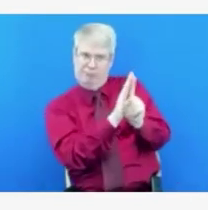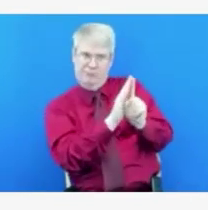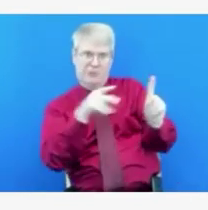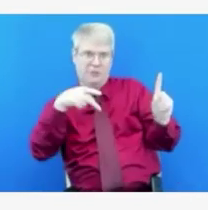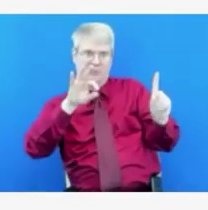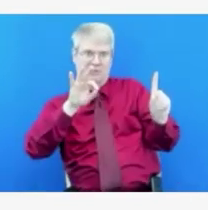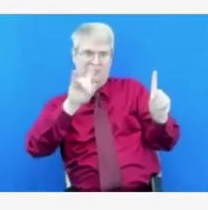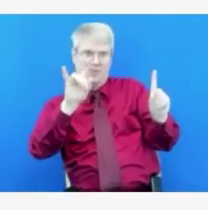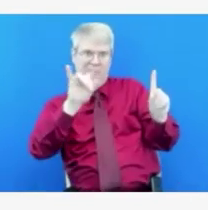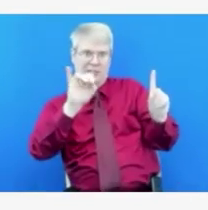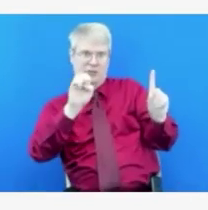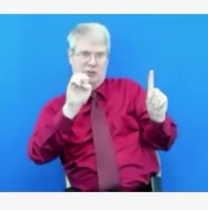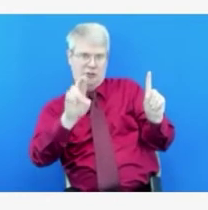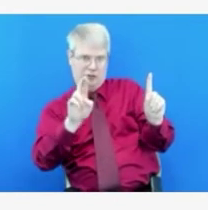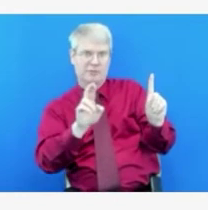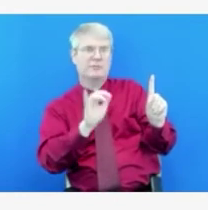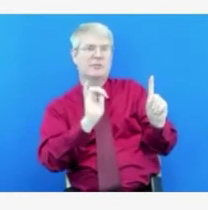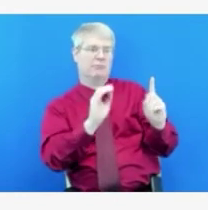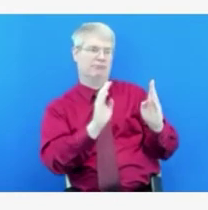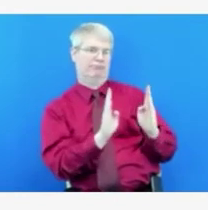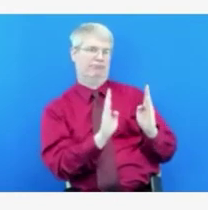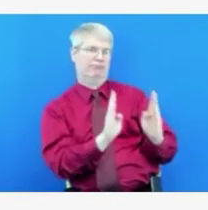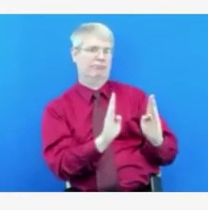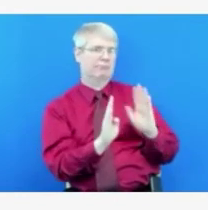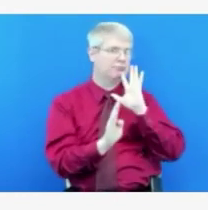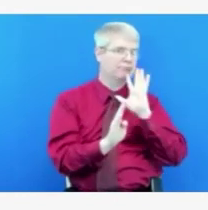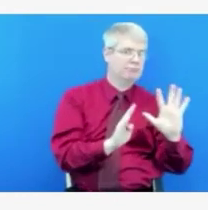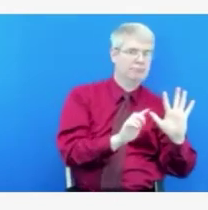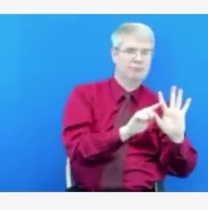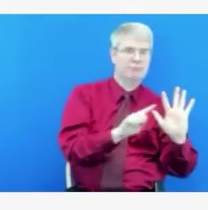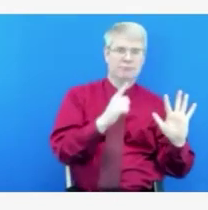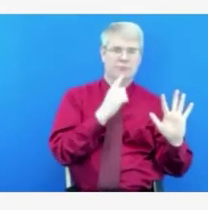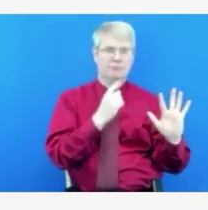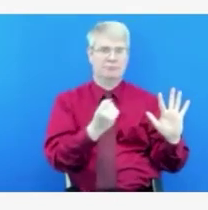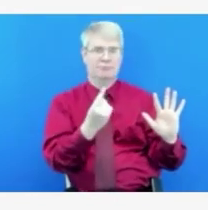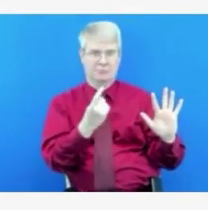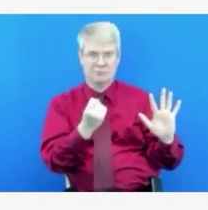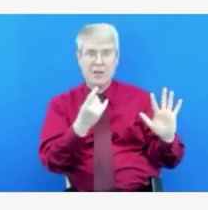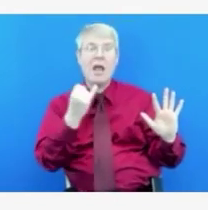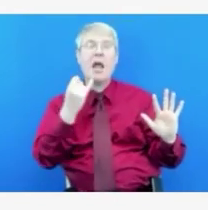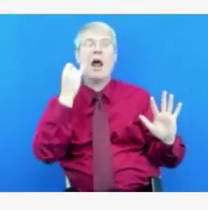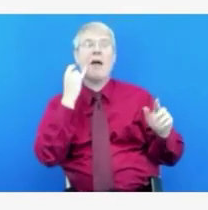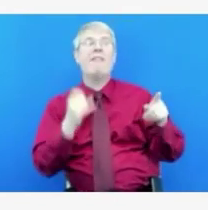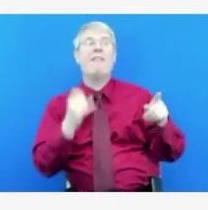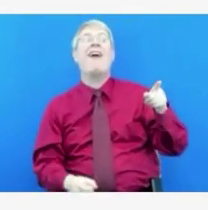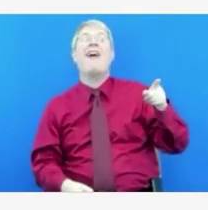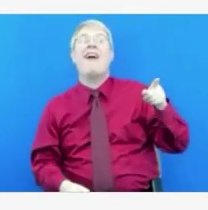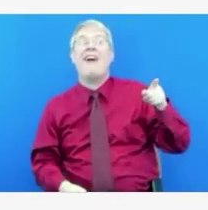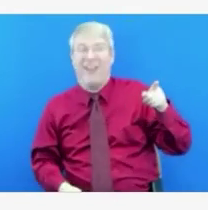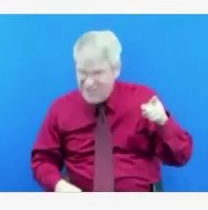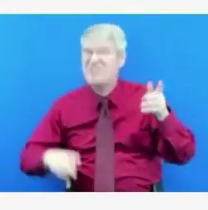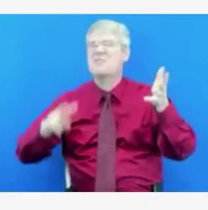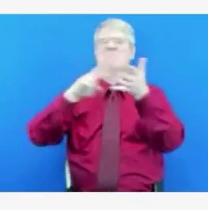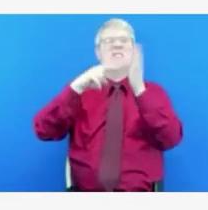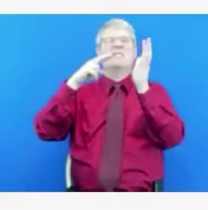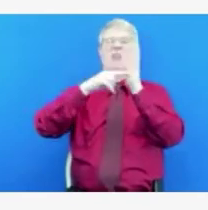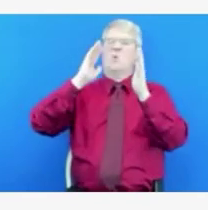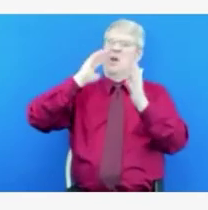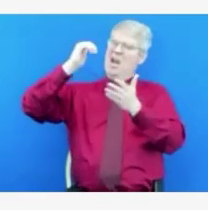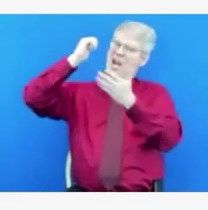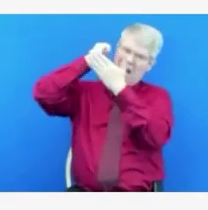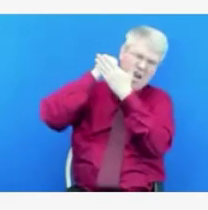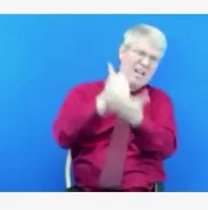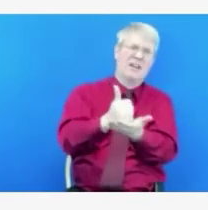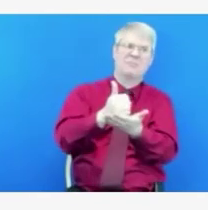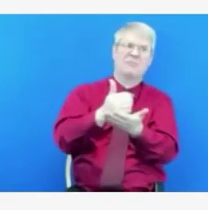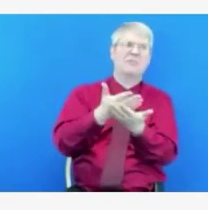be a potential game changer for schools as now most school age kids will be eligible for vaccination. And we're hoping that